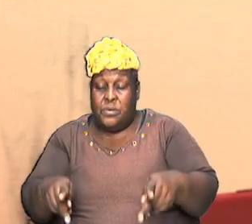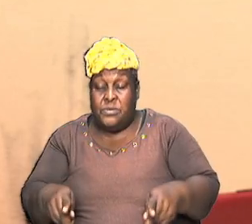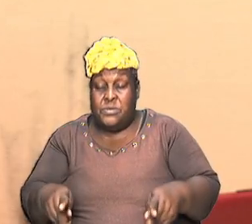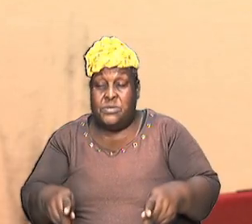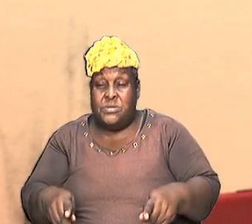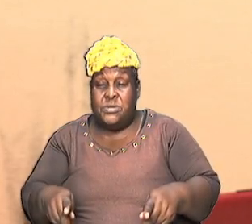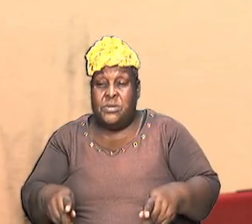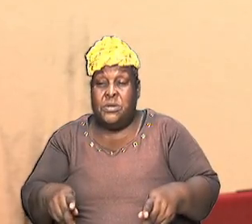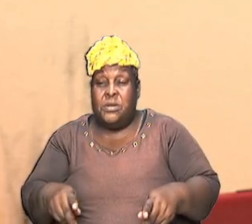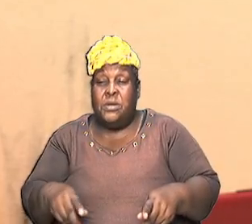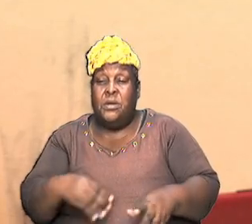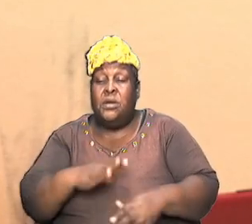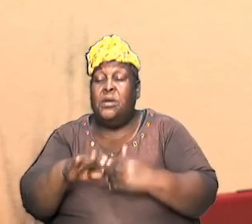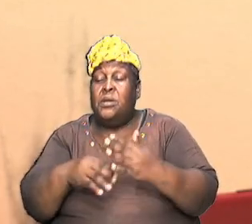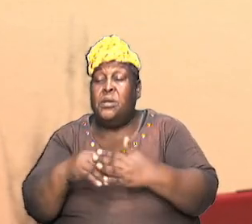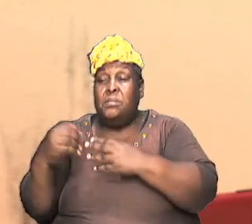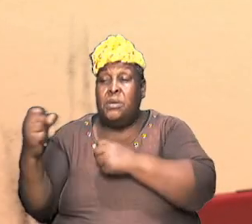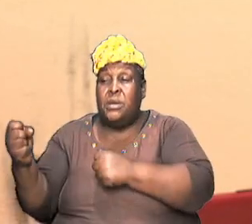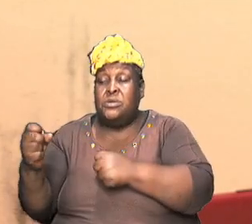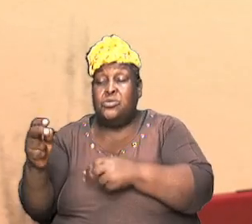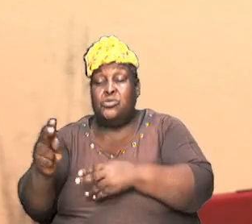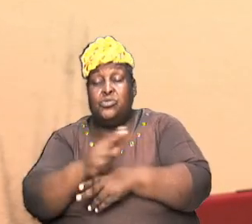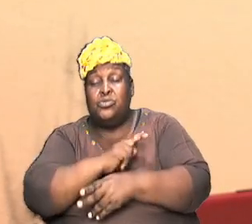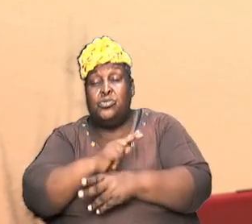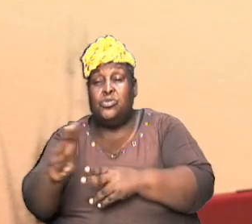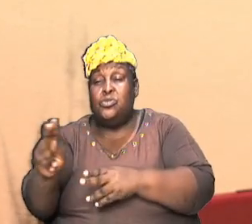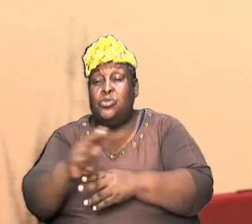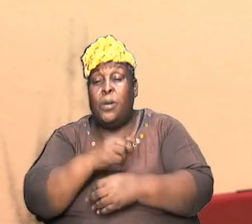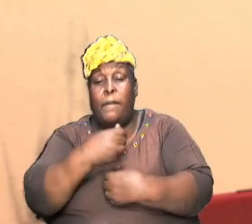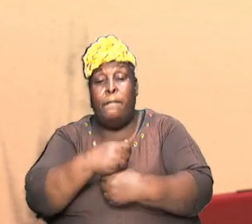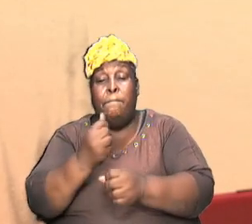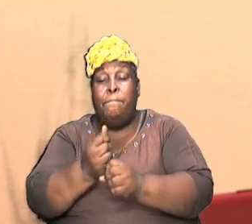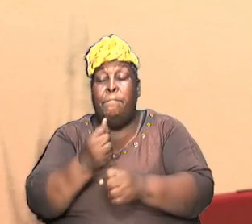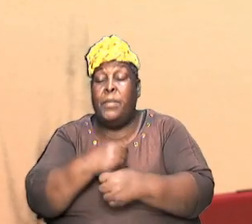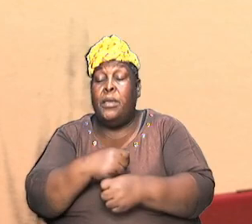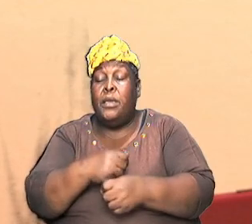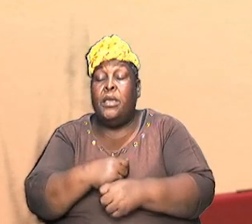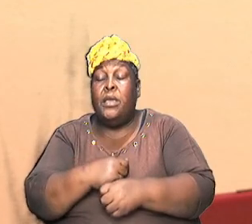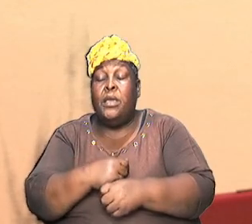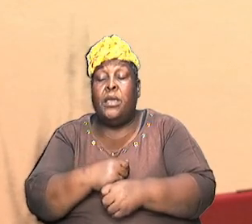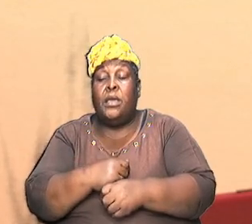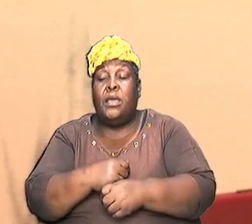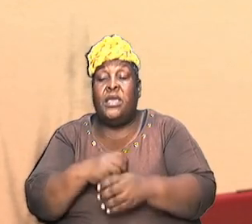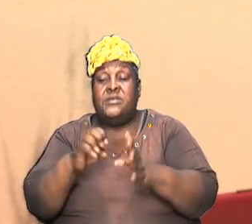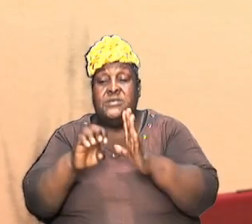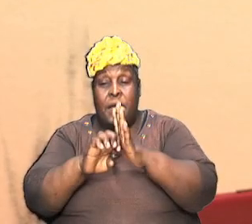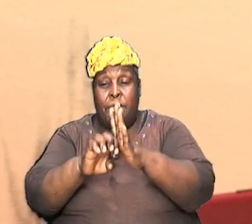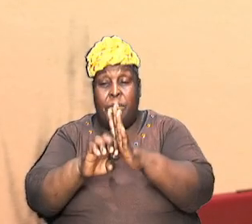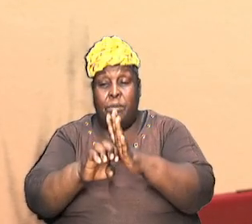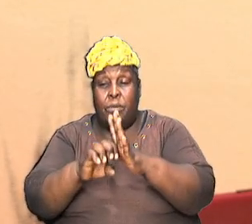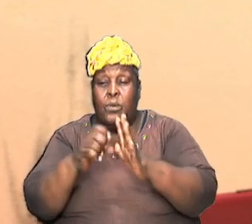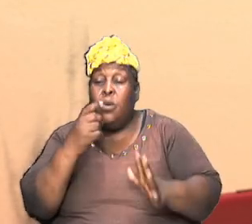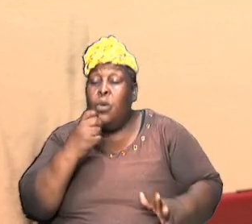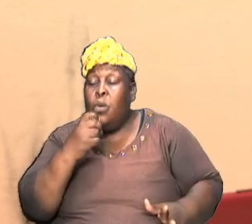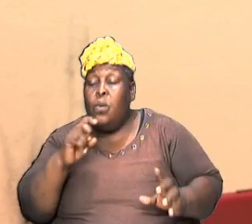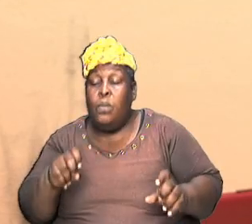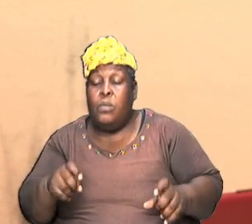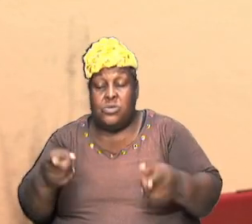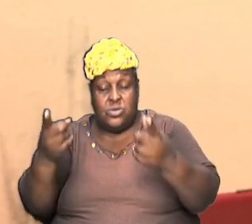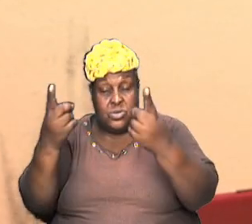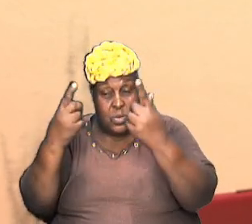the almighty was going to use to make reference to who was to come